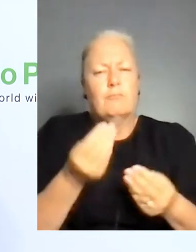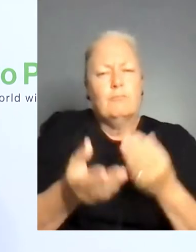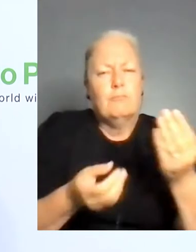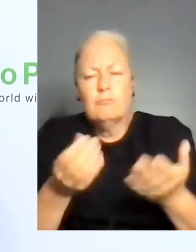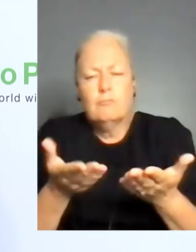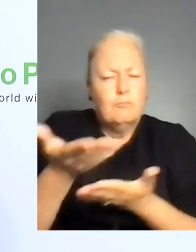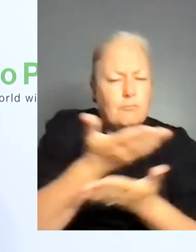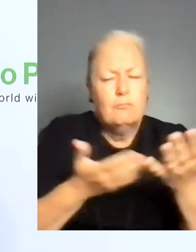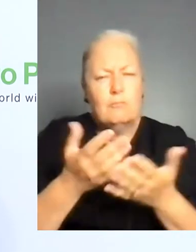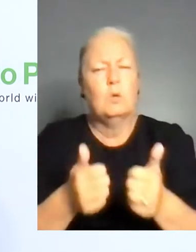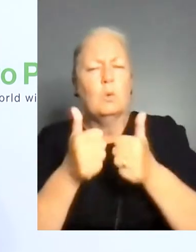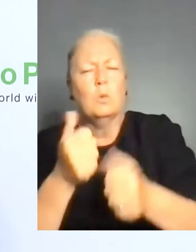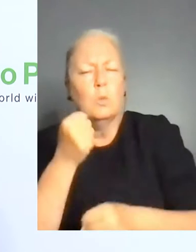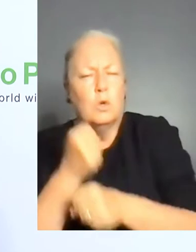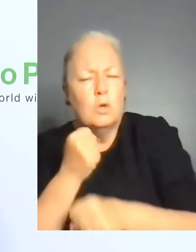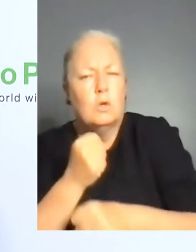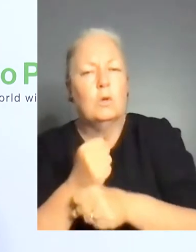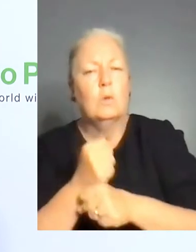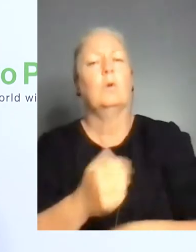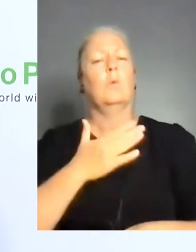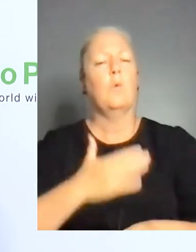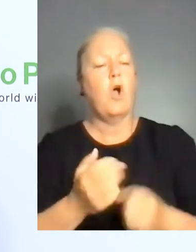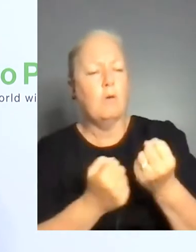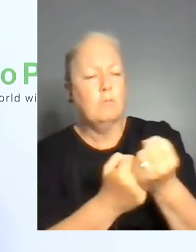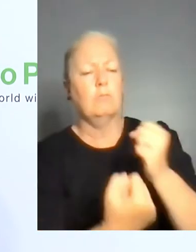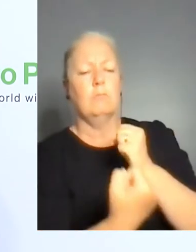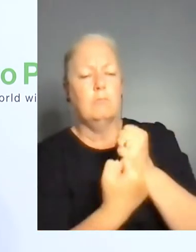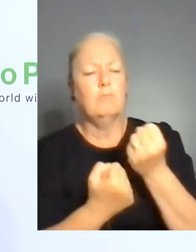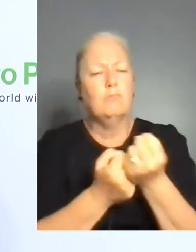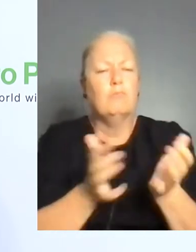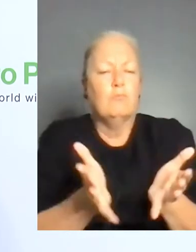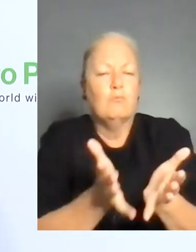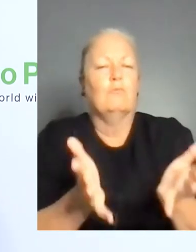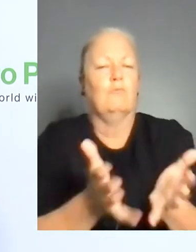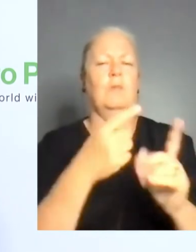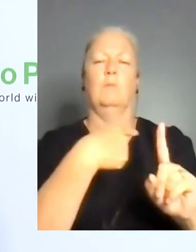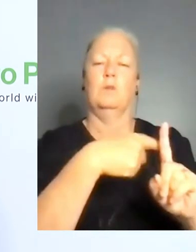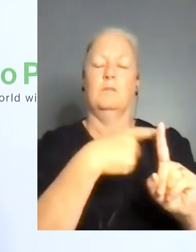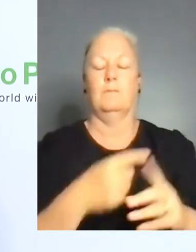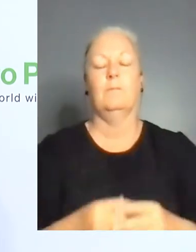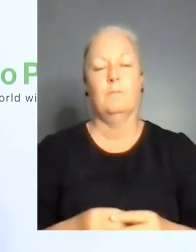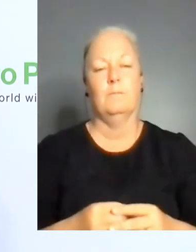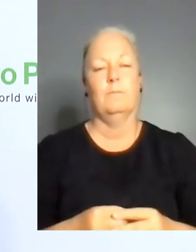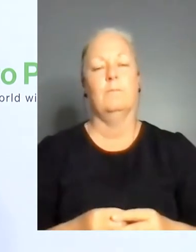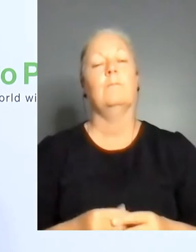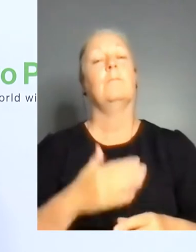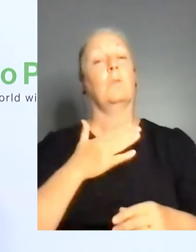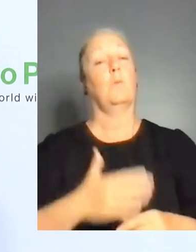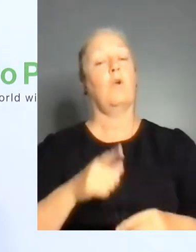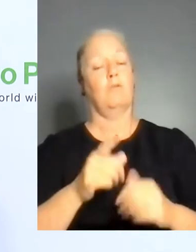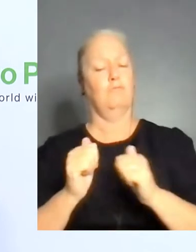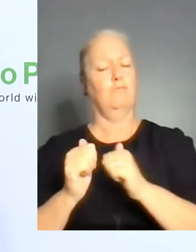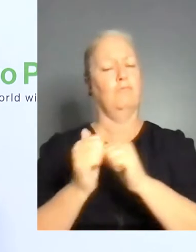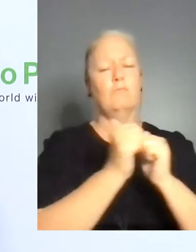and for mutual support. The Zero Project partnership with Enable.me is built on the